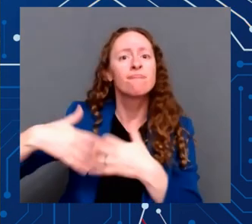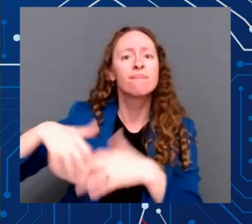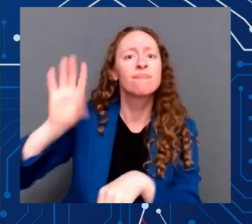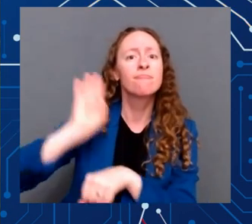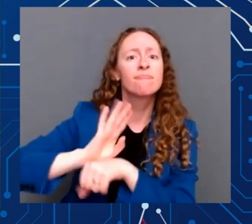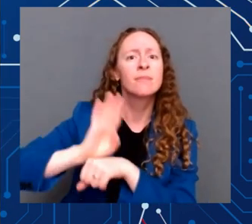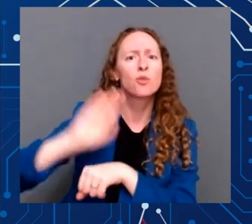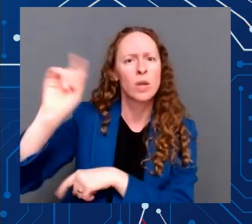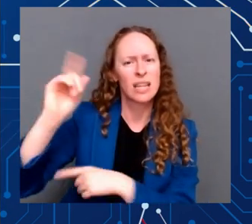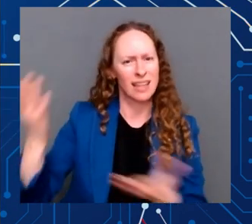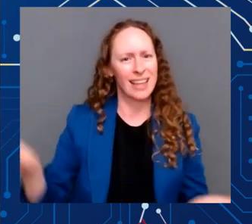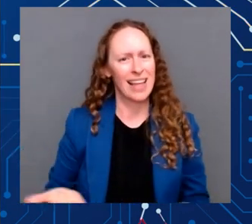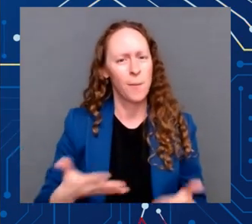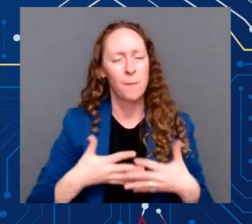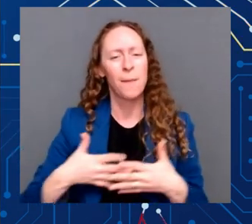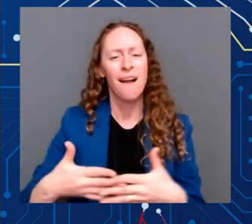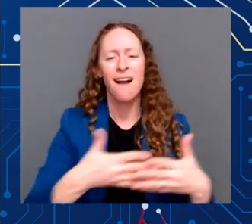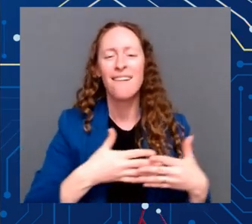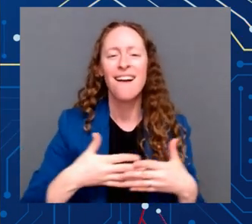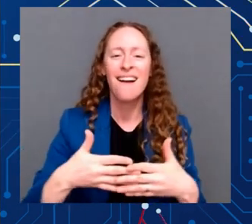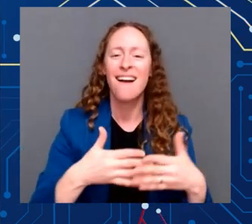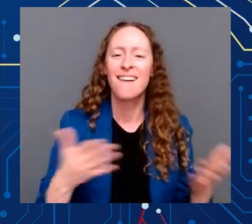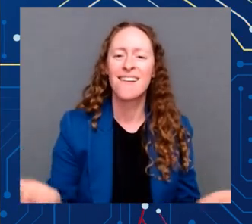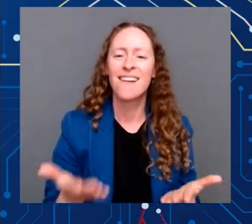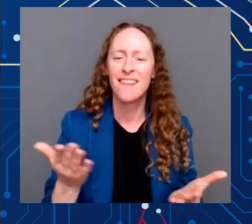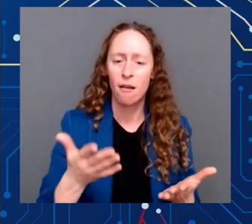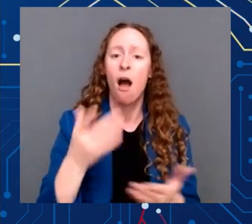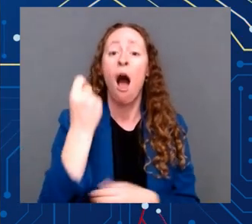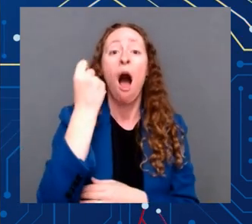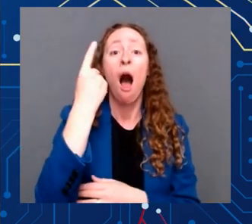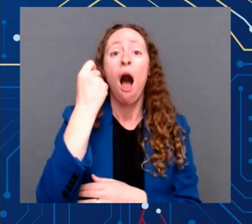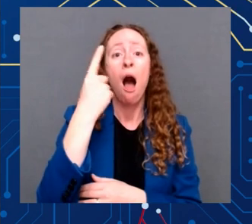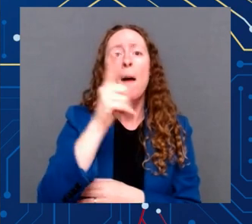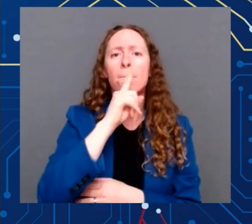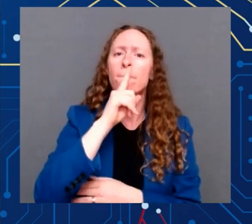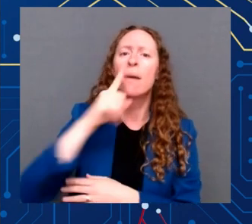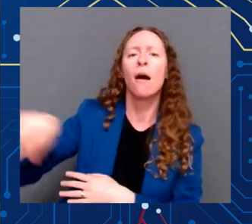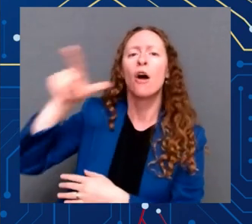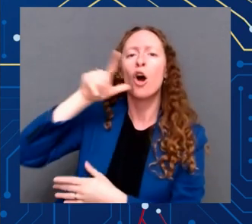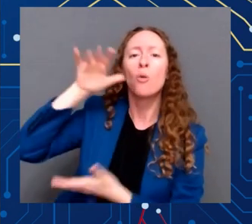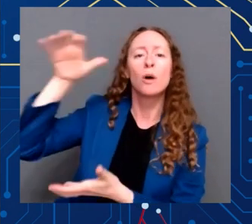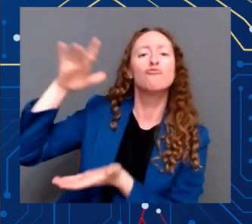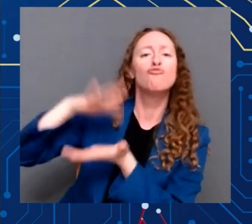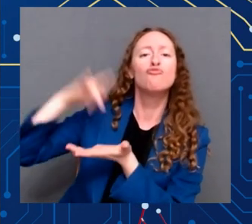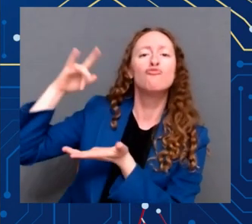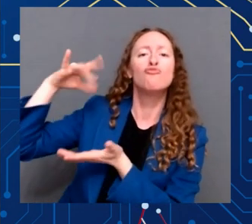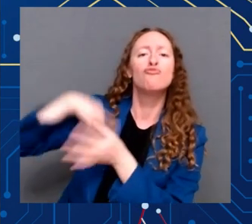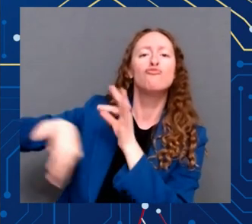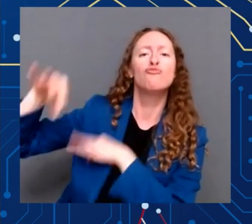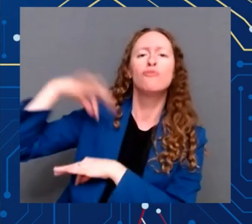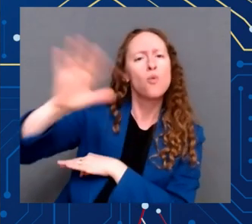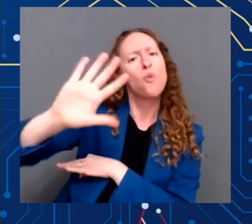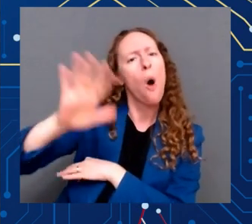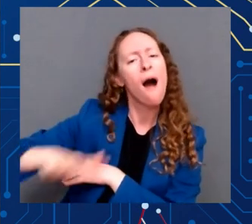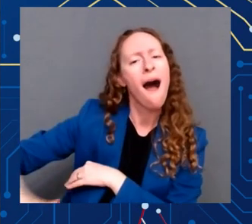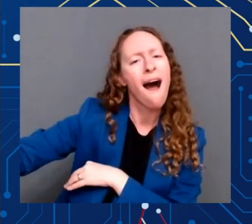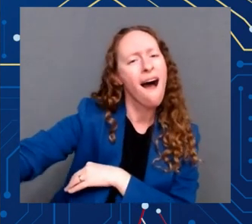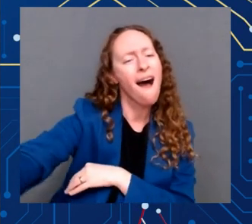This is a bill about make it in America. Make it in America, as Sandy Hoyer would say.